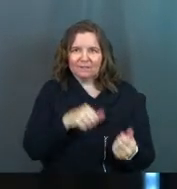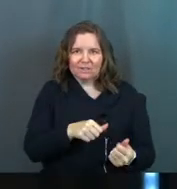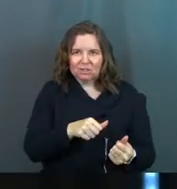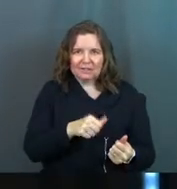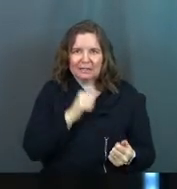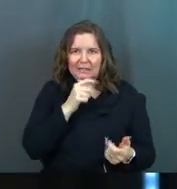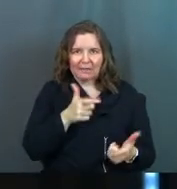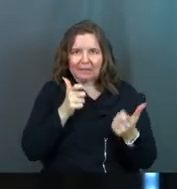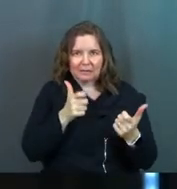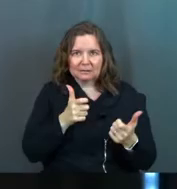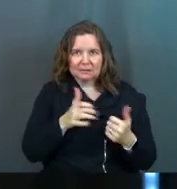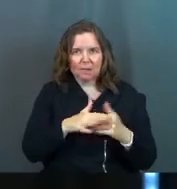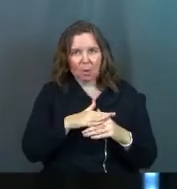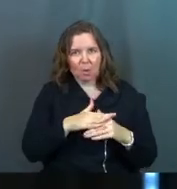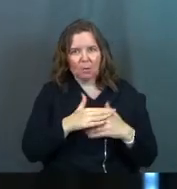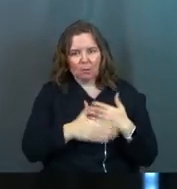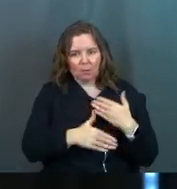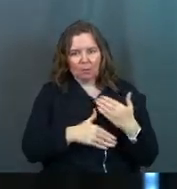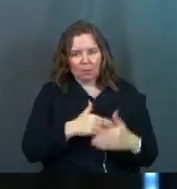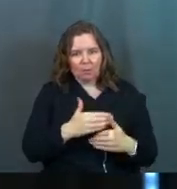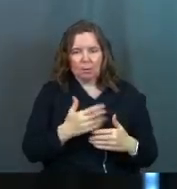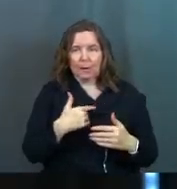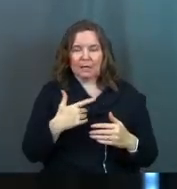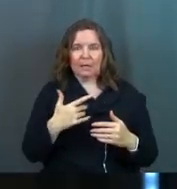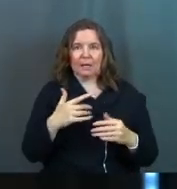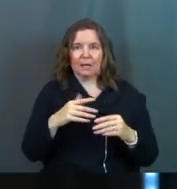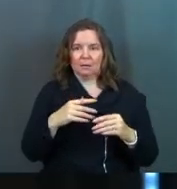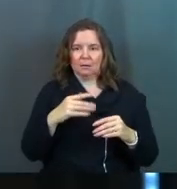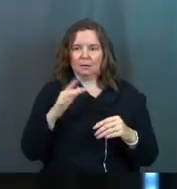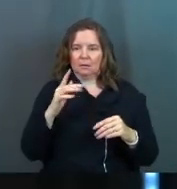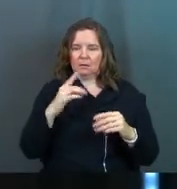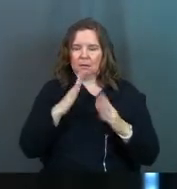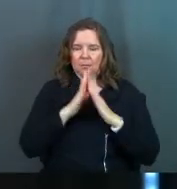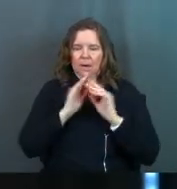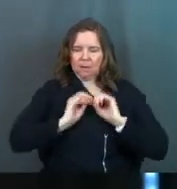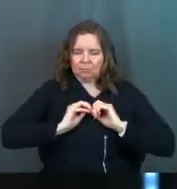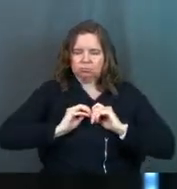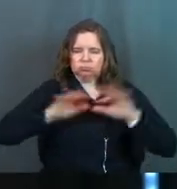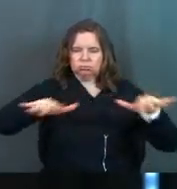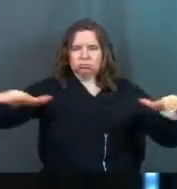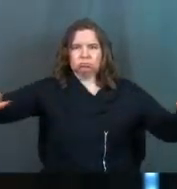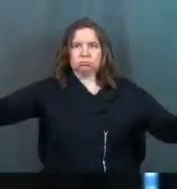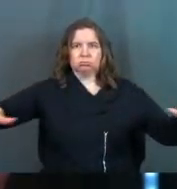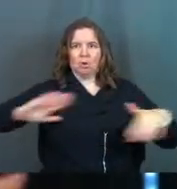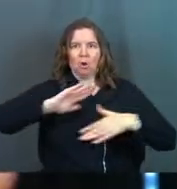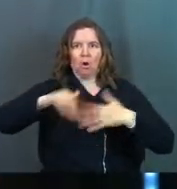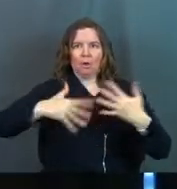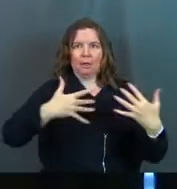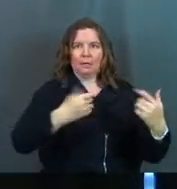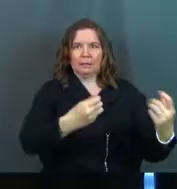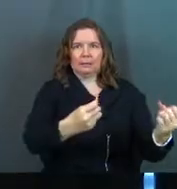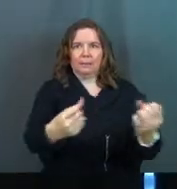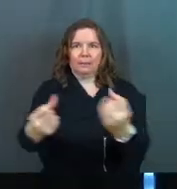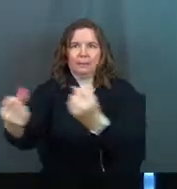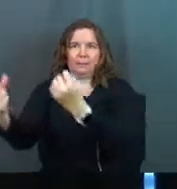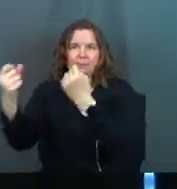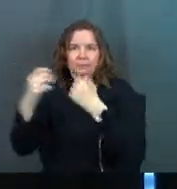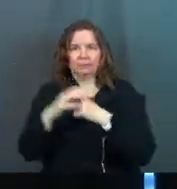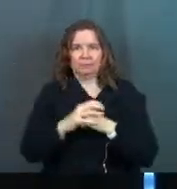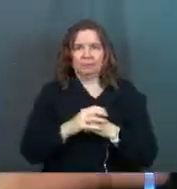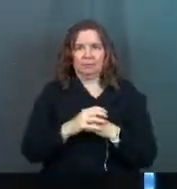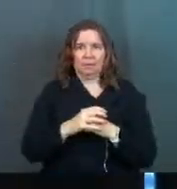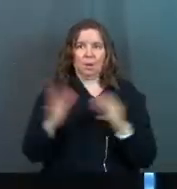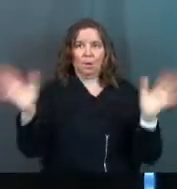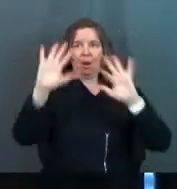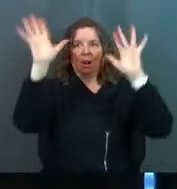it? It's like, why not just do, like, splash healing? Why not just, like, walk up to Capernaum, just